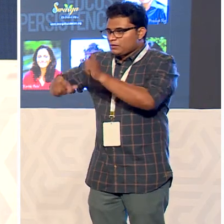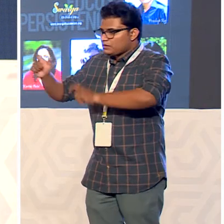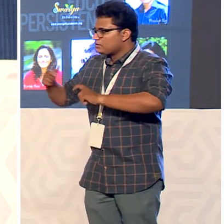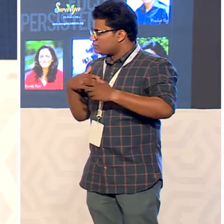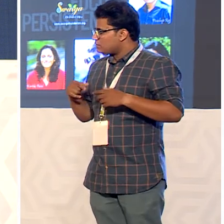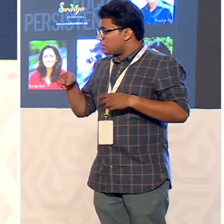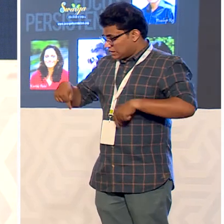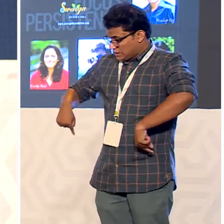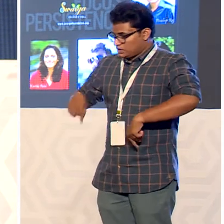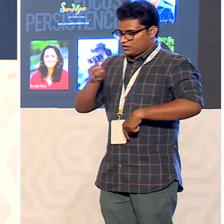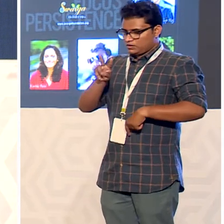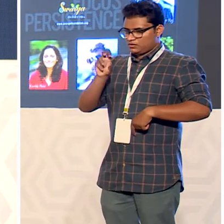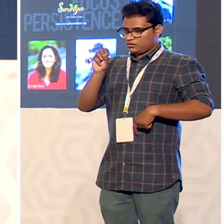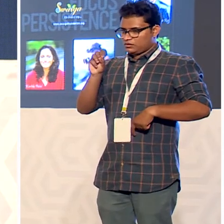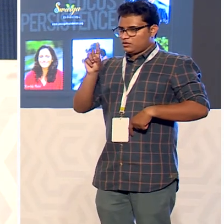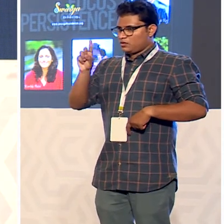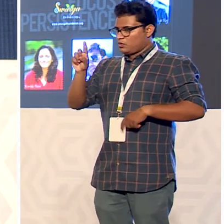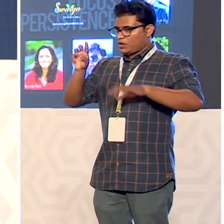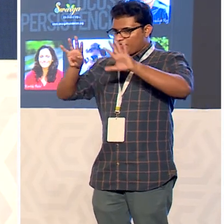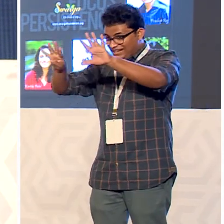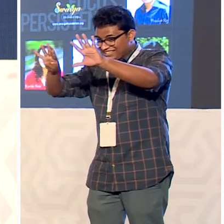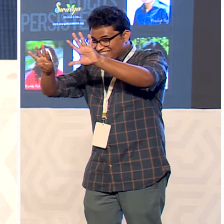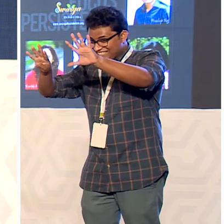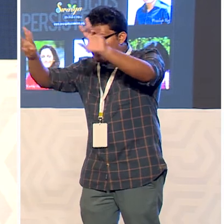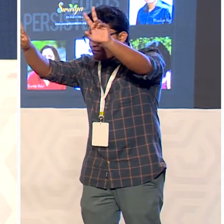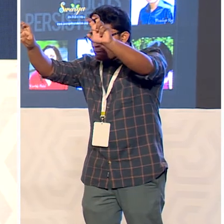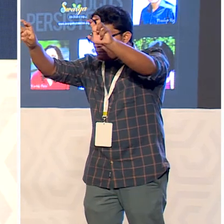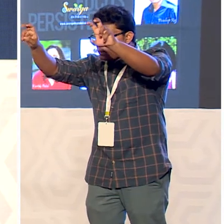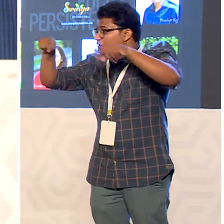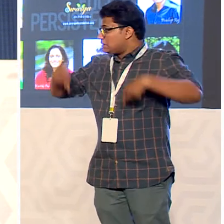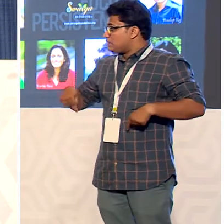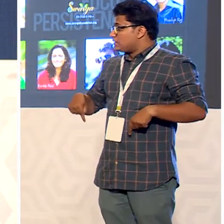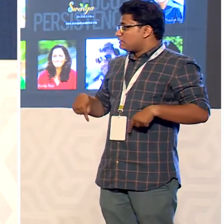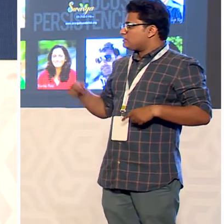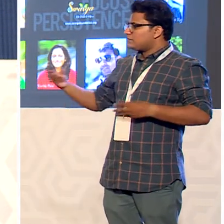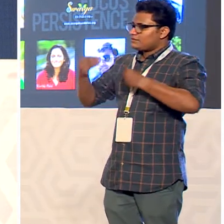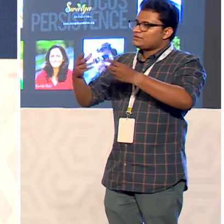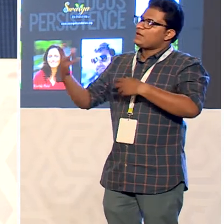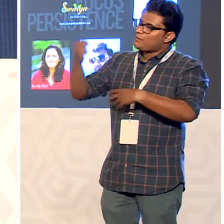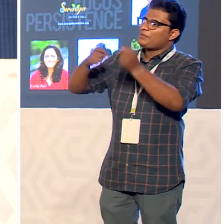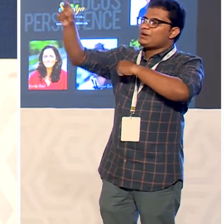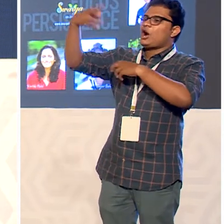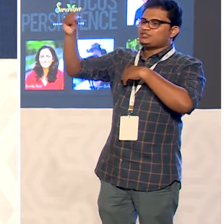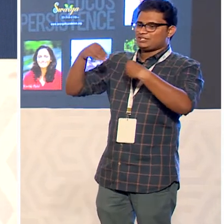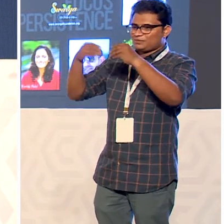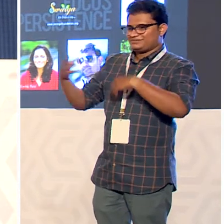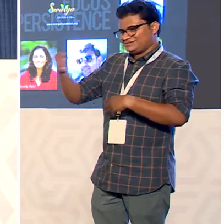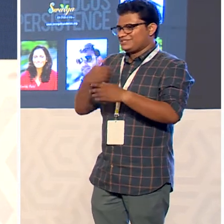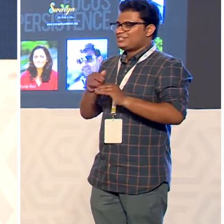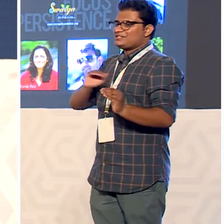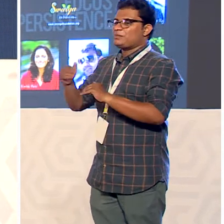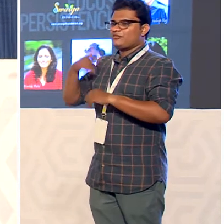2019 is women of substance and the calendar is available here today please buy and support us this is our major